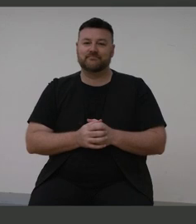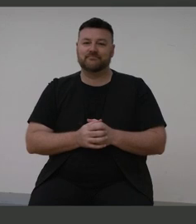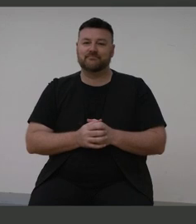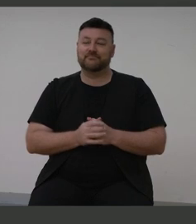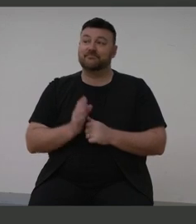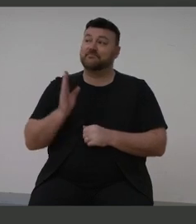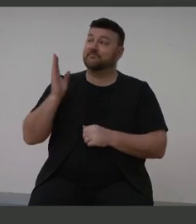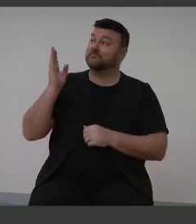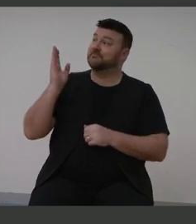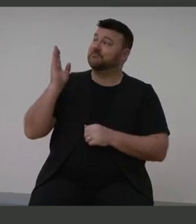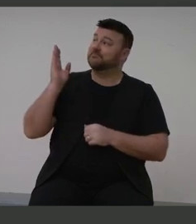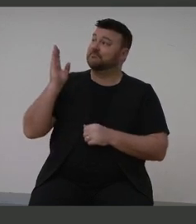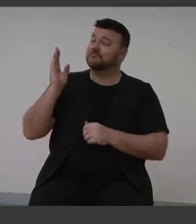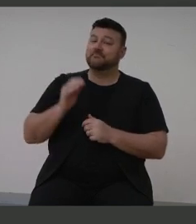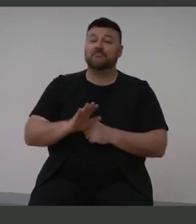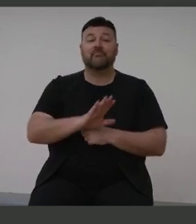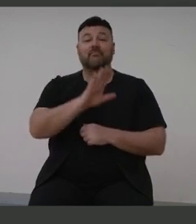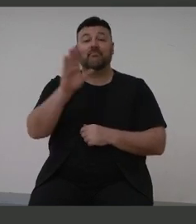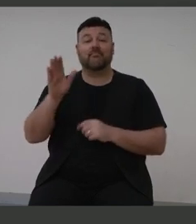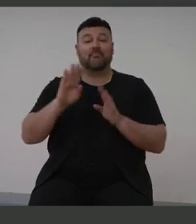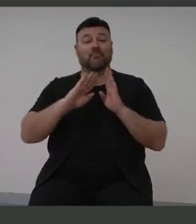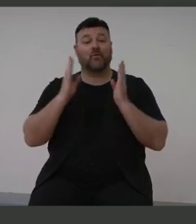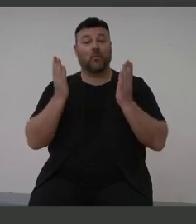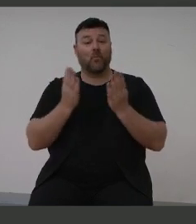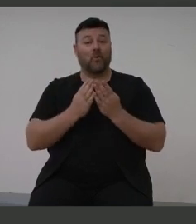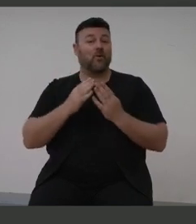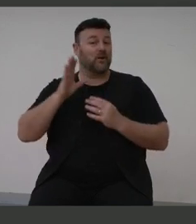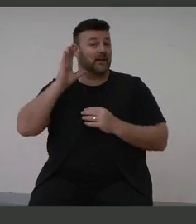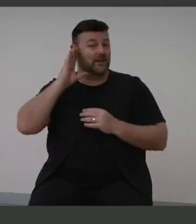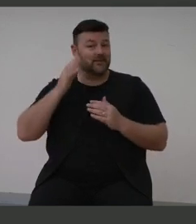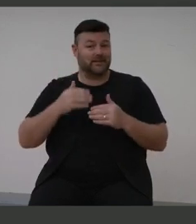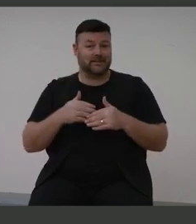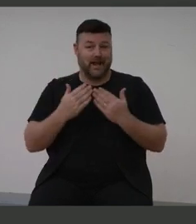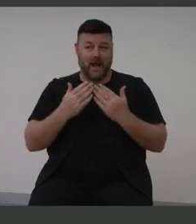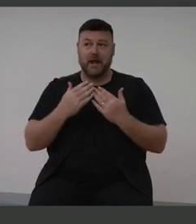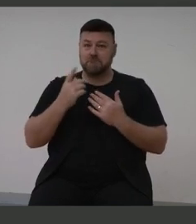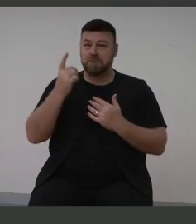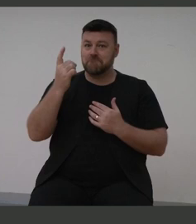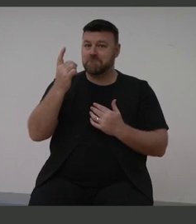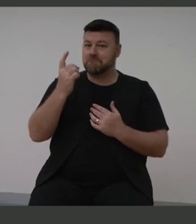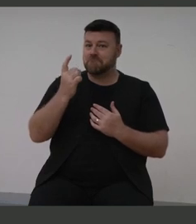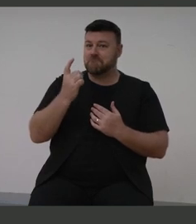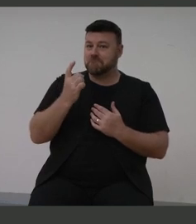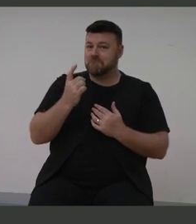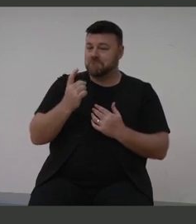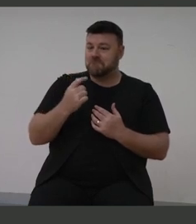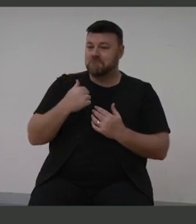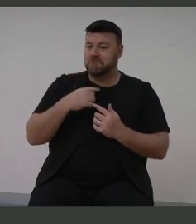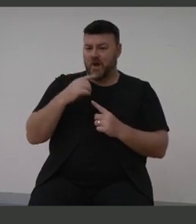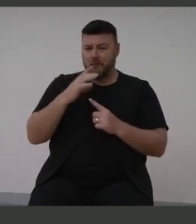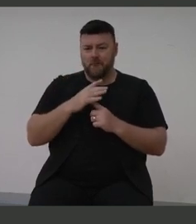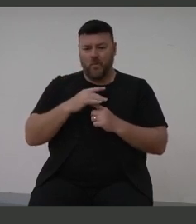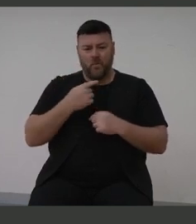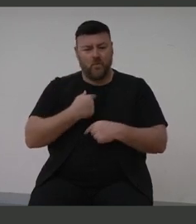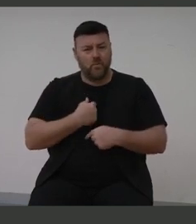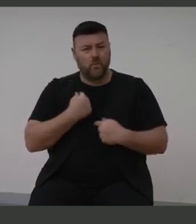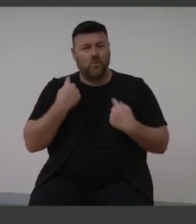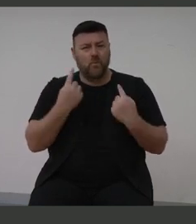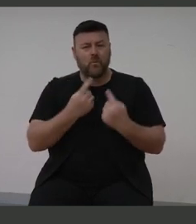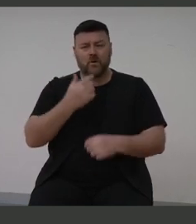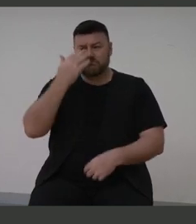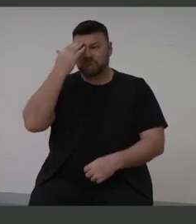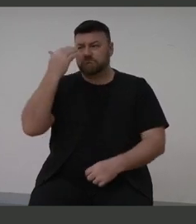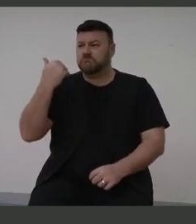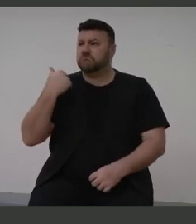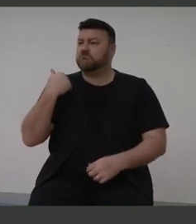As World Hearing Day approaches, it's important to remind ourselves of a number of